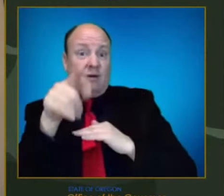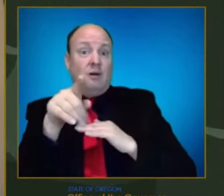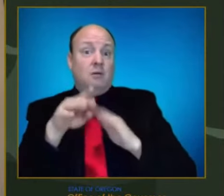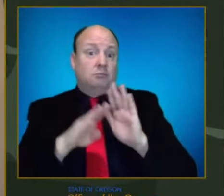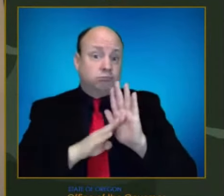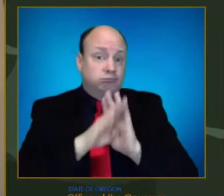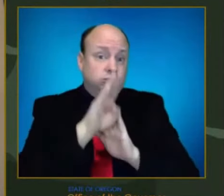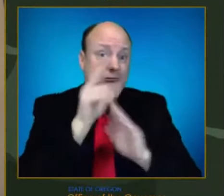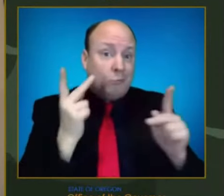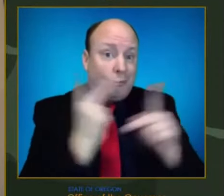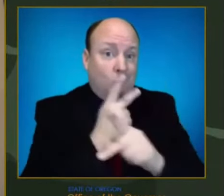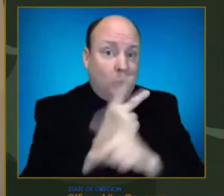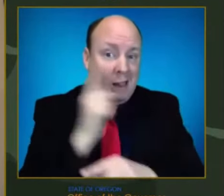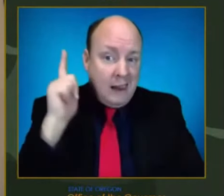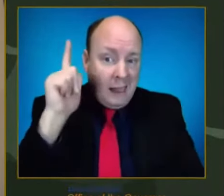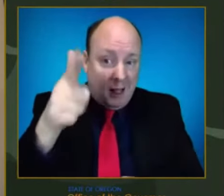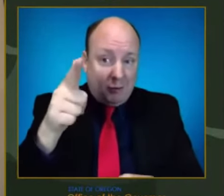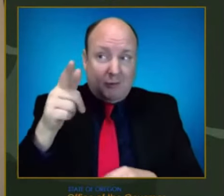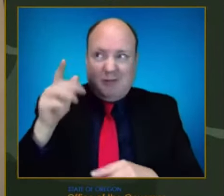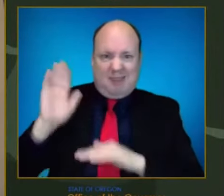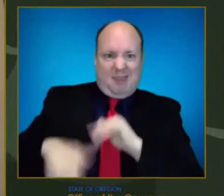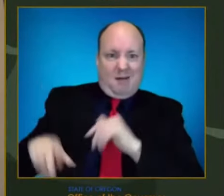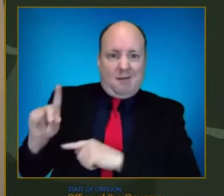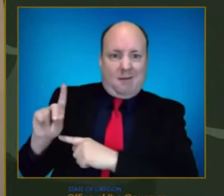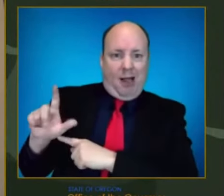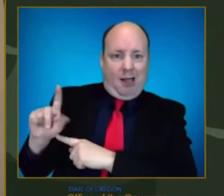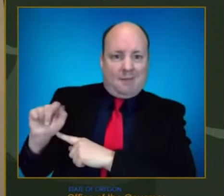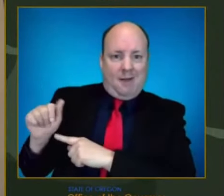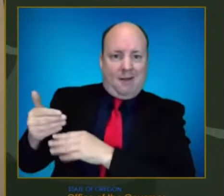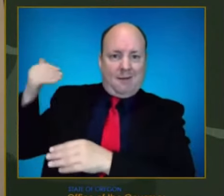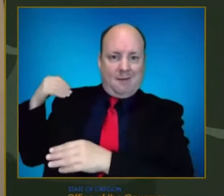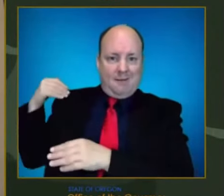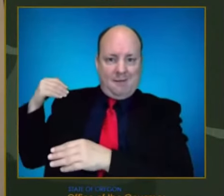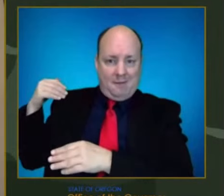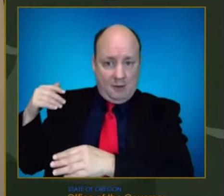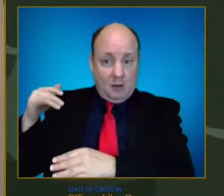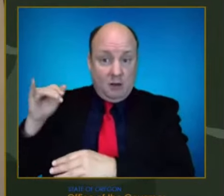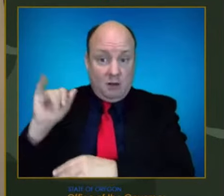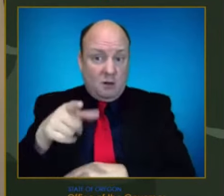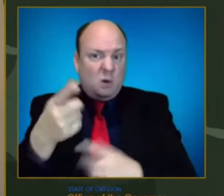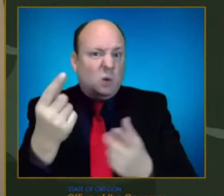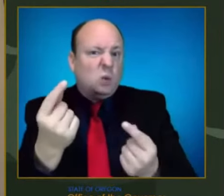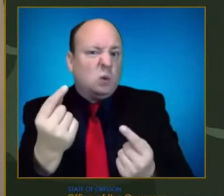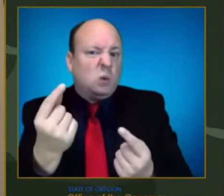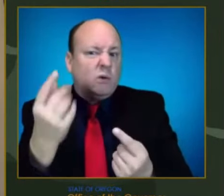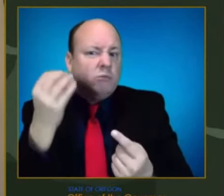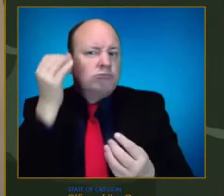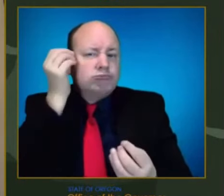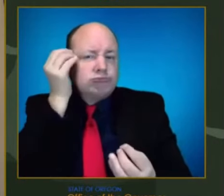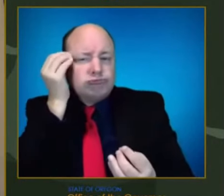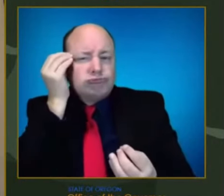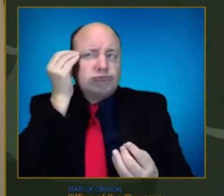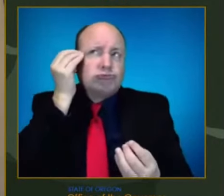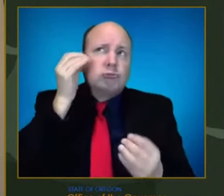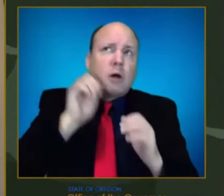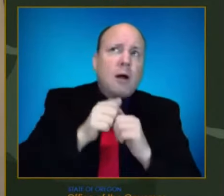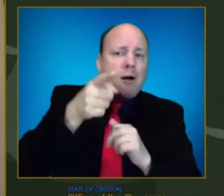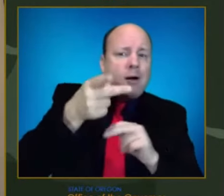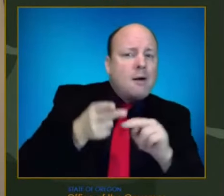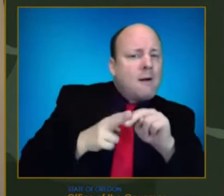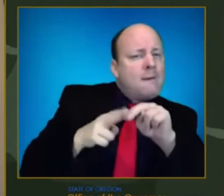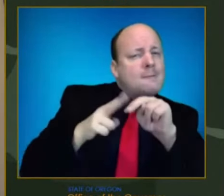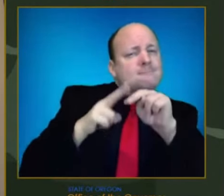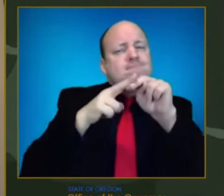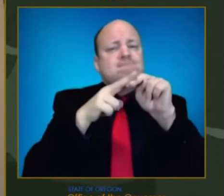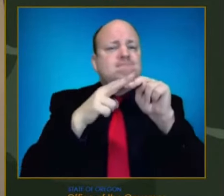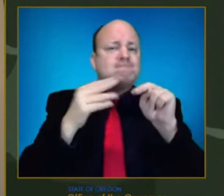I'm just wondering if there's any thoughts of increasing any of the restrictions